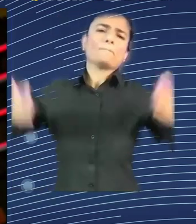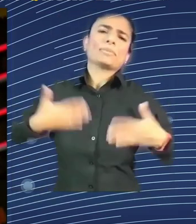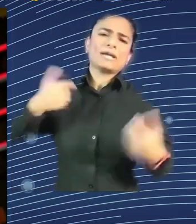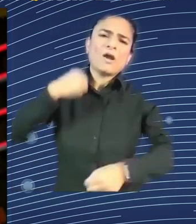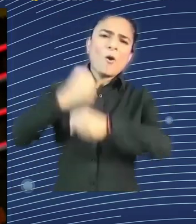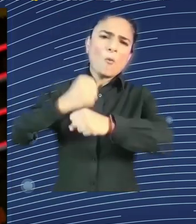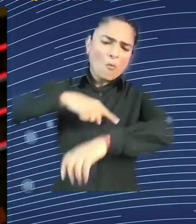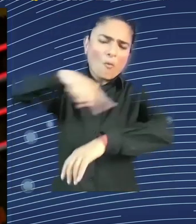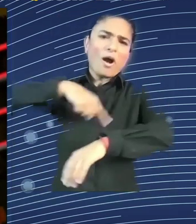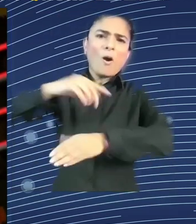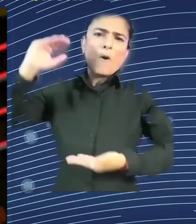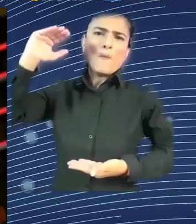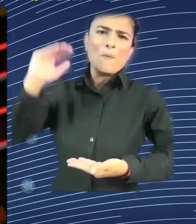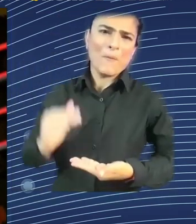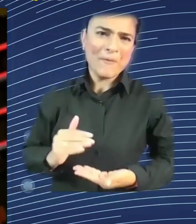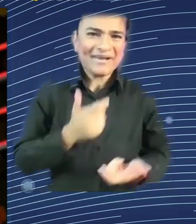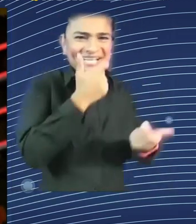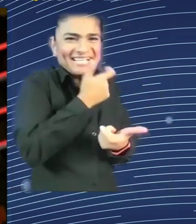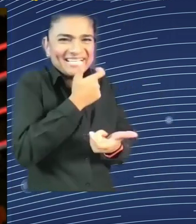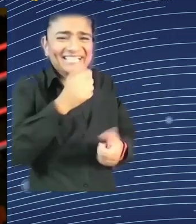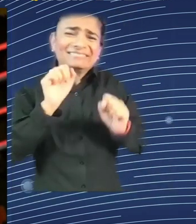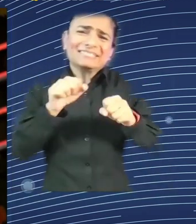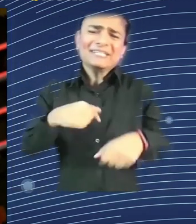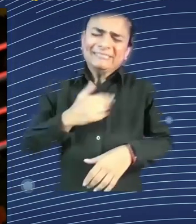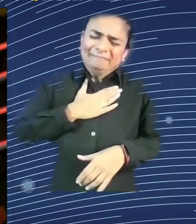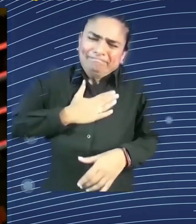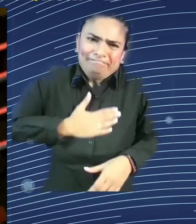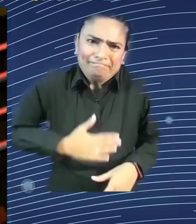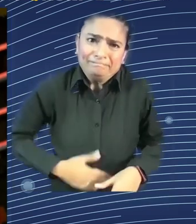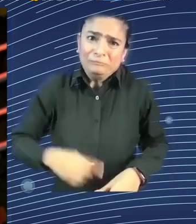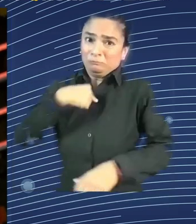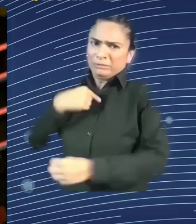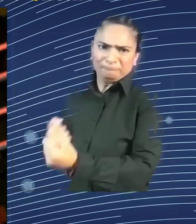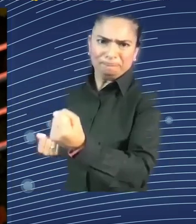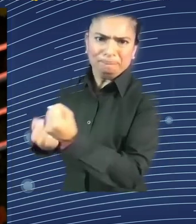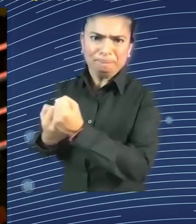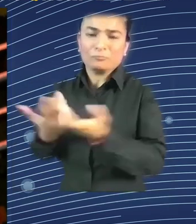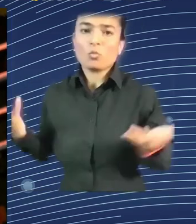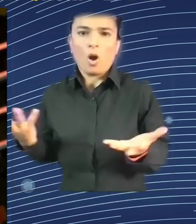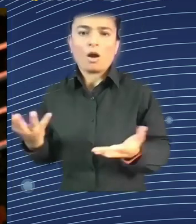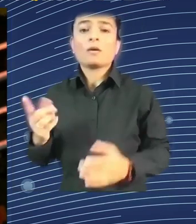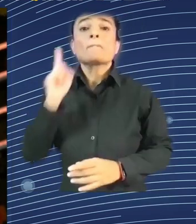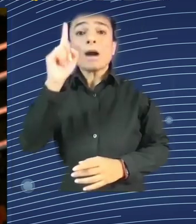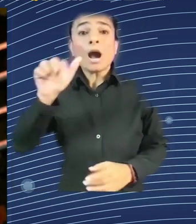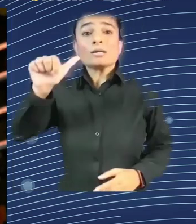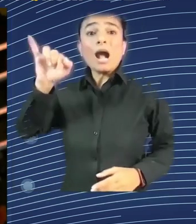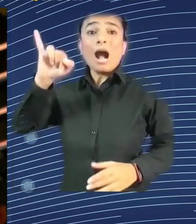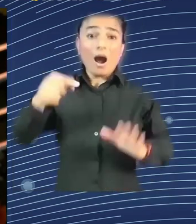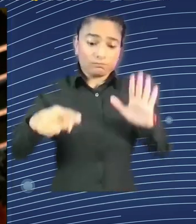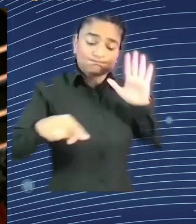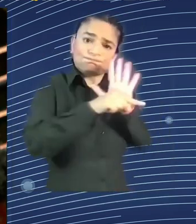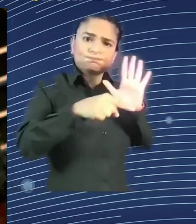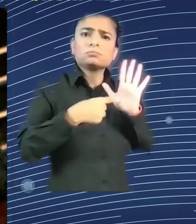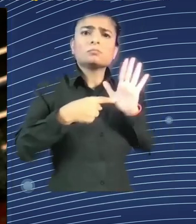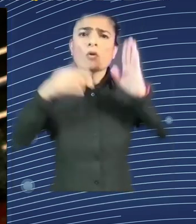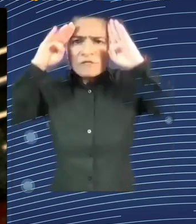the systems, not how we use them. I think this is actually where we have to do the No, no, that's too easy of a technical way out. No, no, Give me